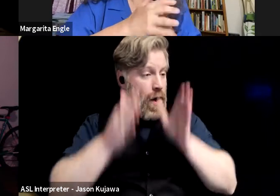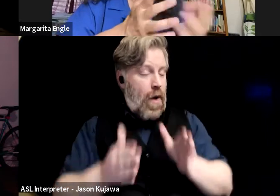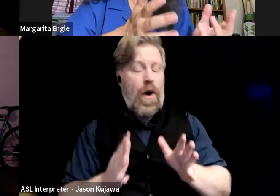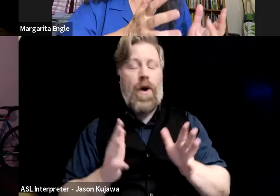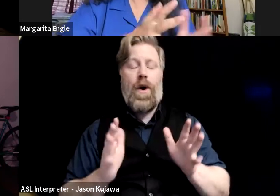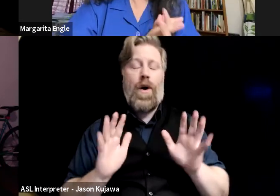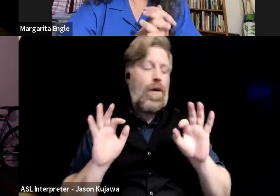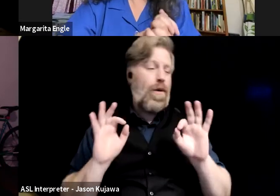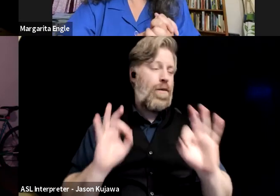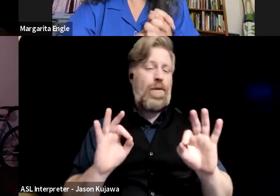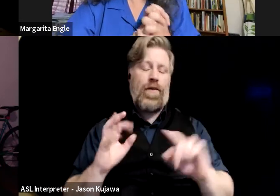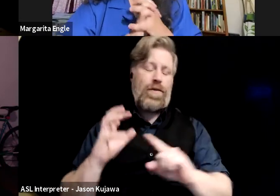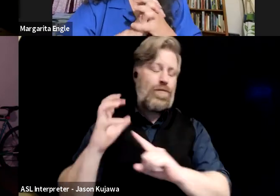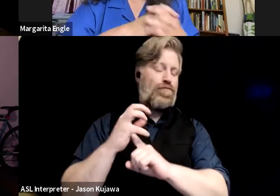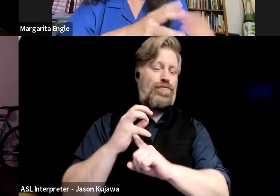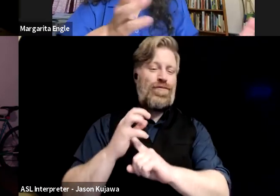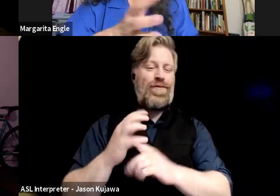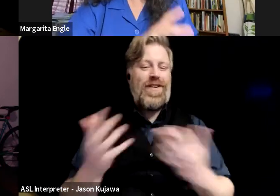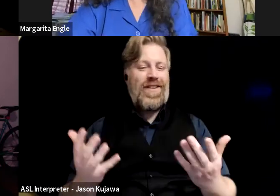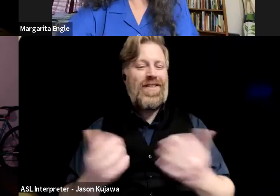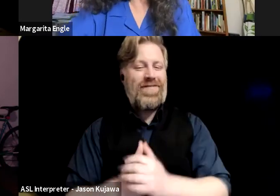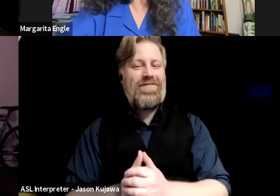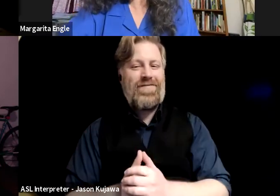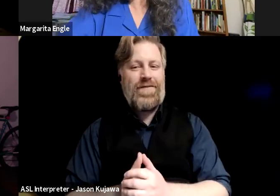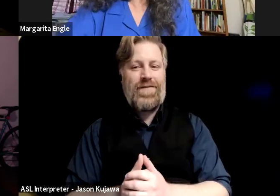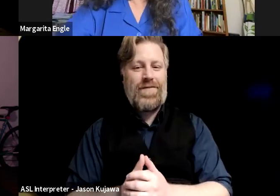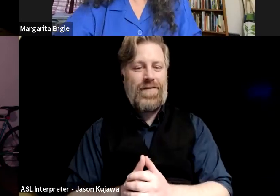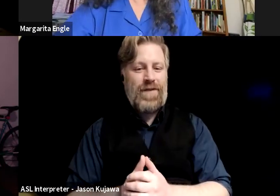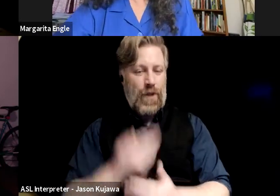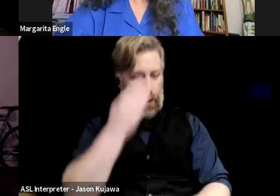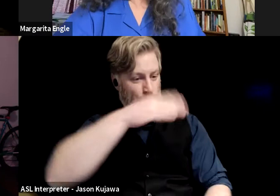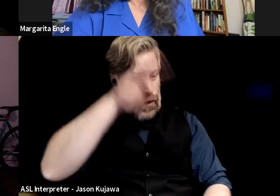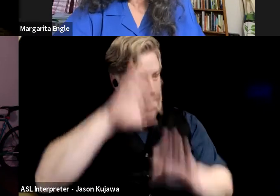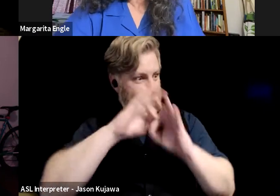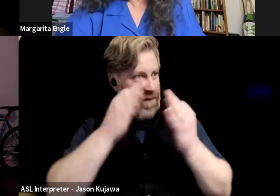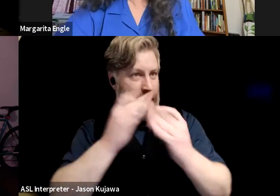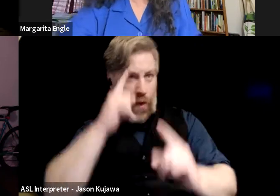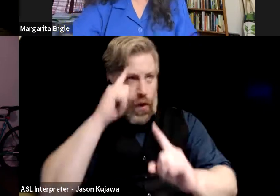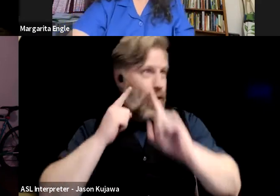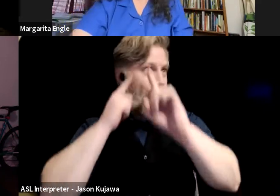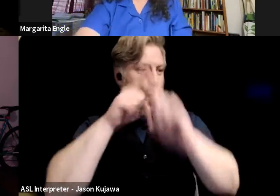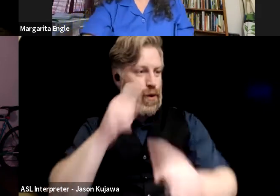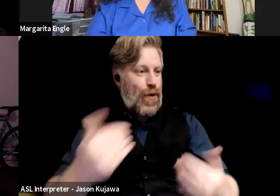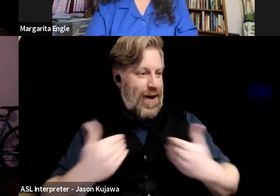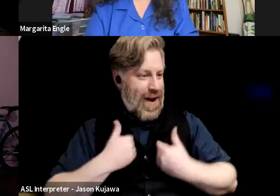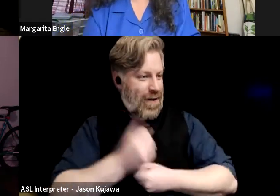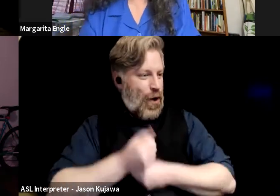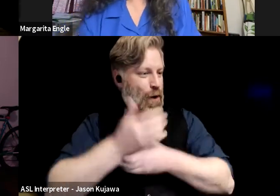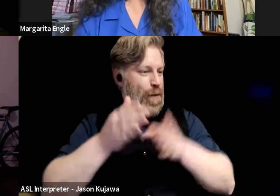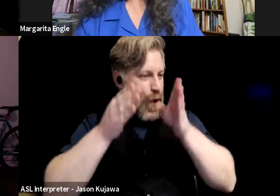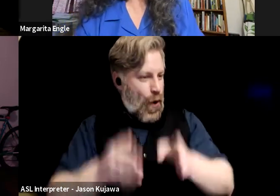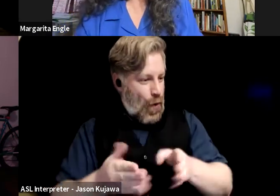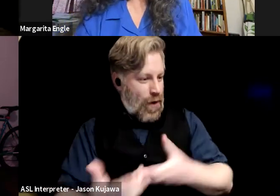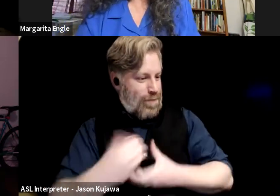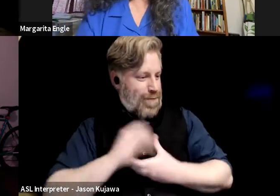It's the ultimate, it, it's like, that's the goal of the Cuban family is to have a poet, so